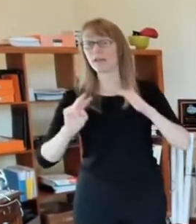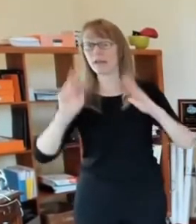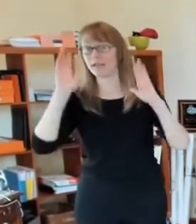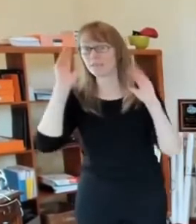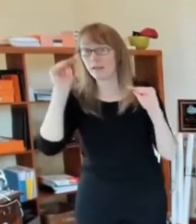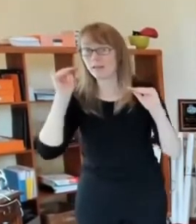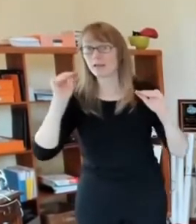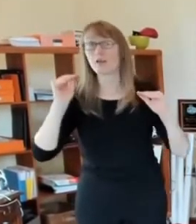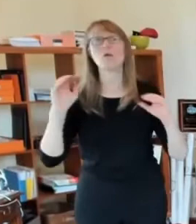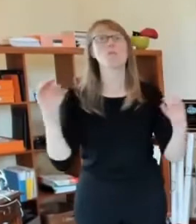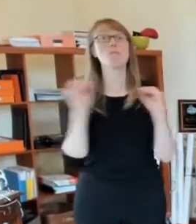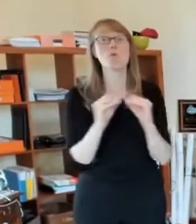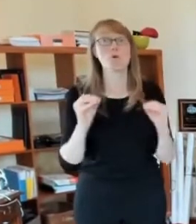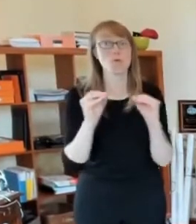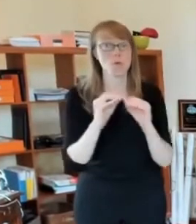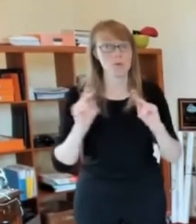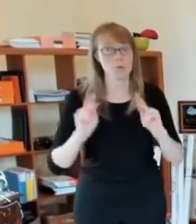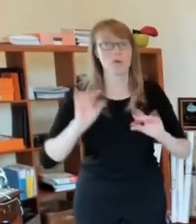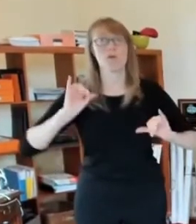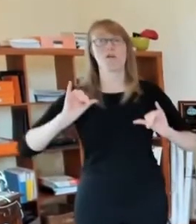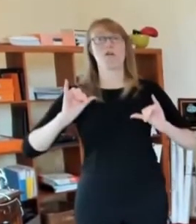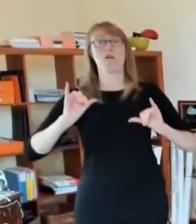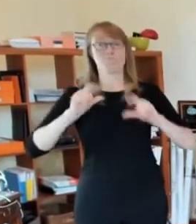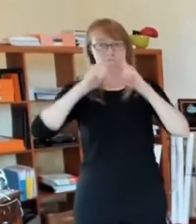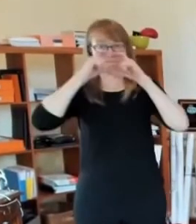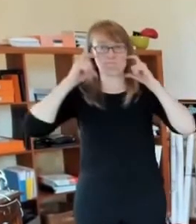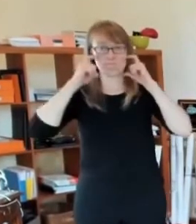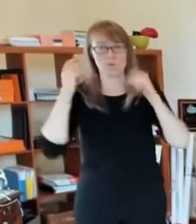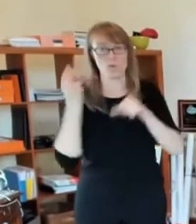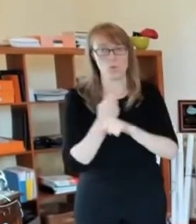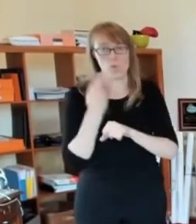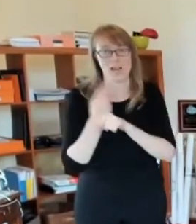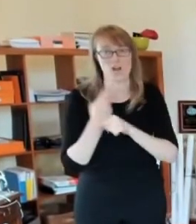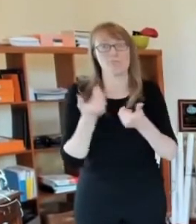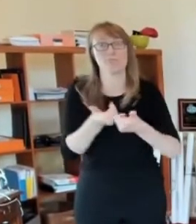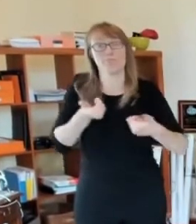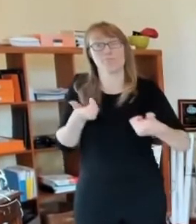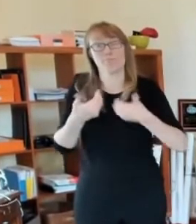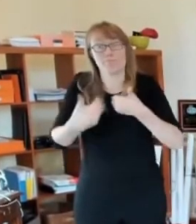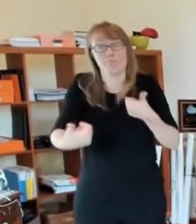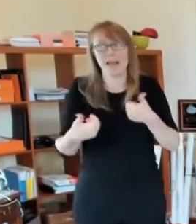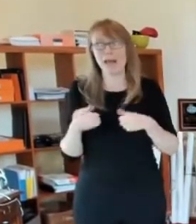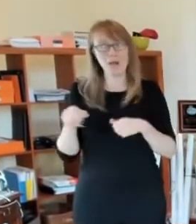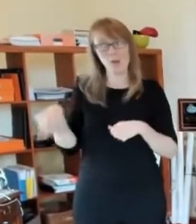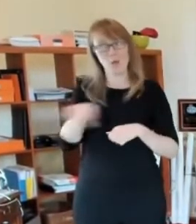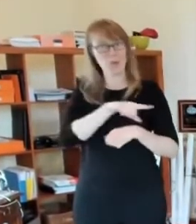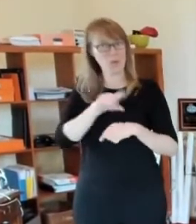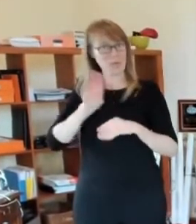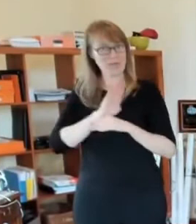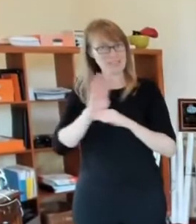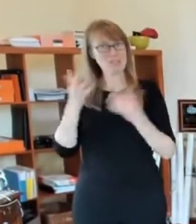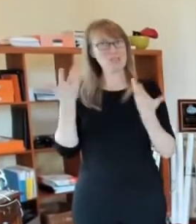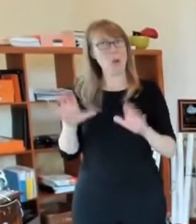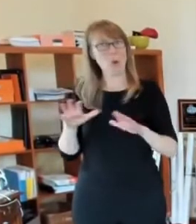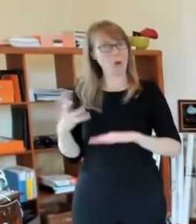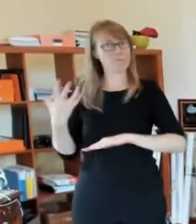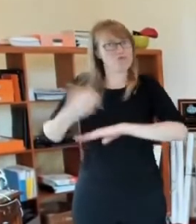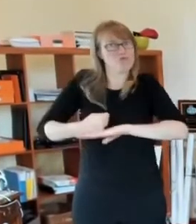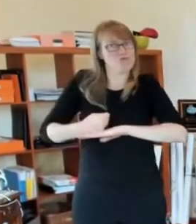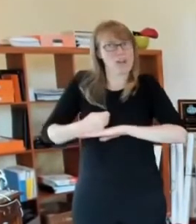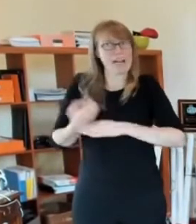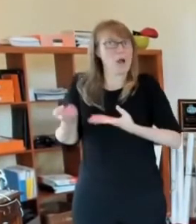socially distance and that the businesses themselves who, for goodness sake, do not want to be shut down. They had to endure that terrible